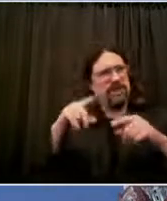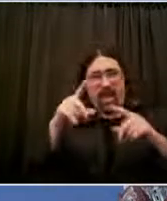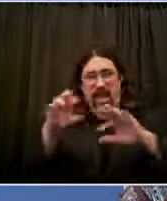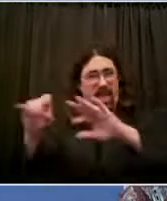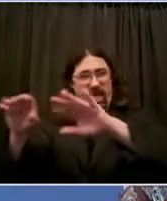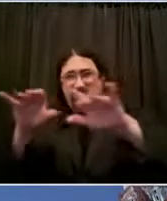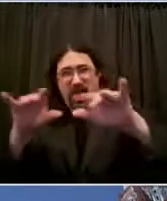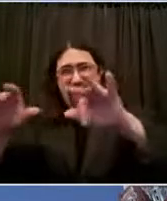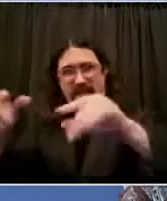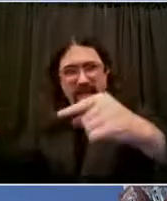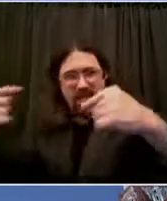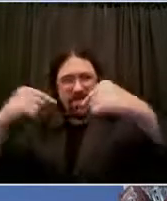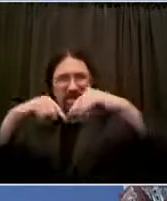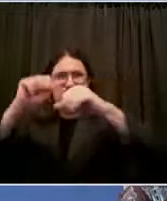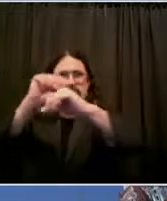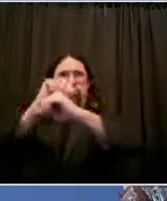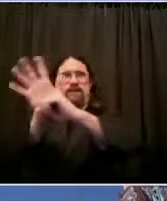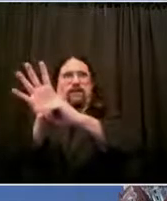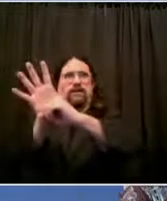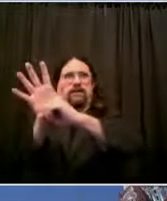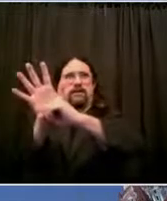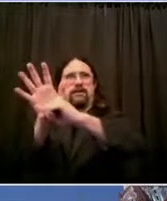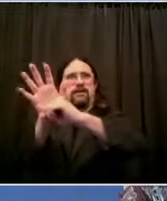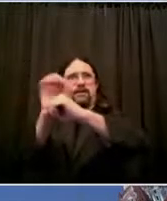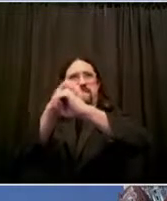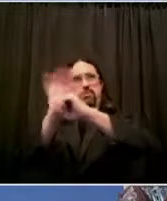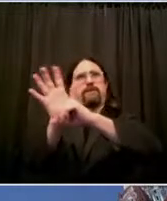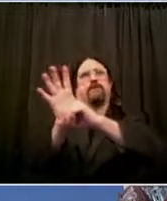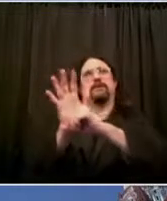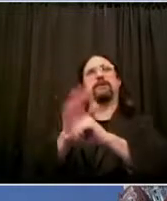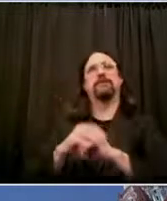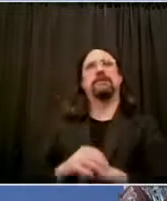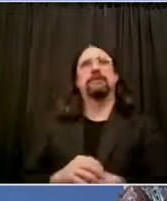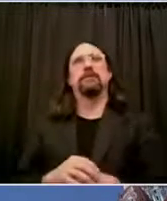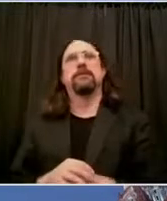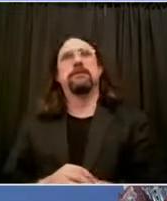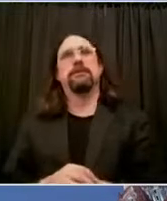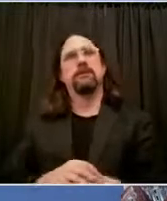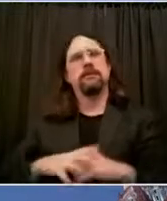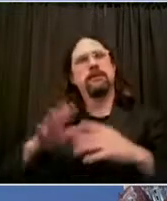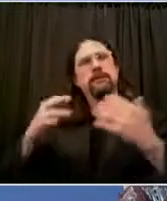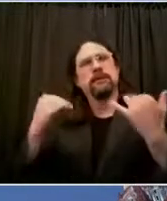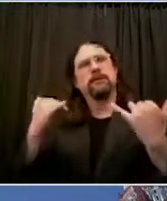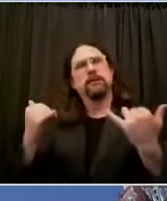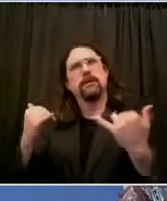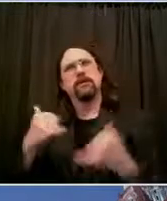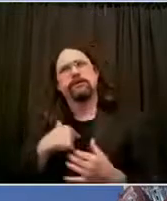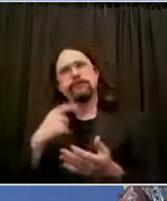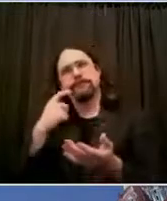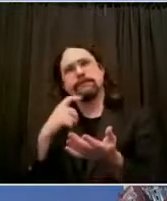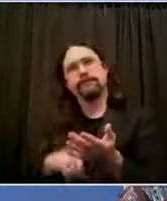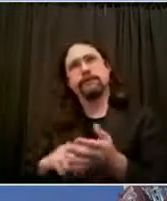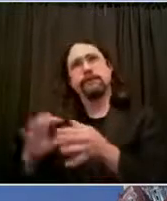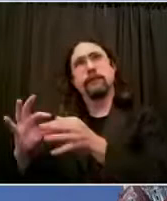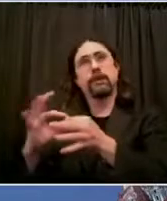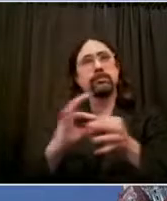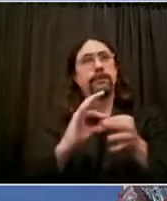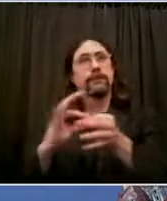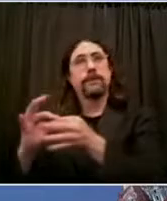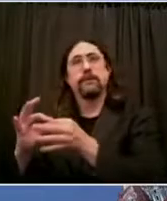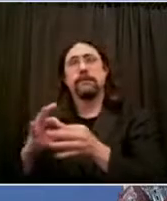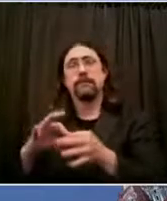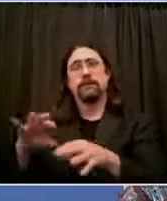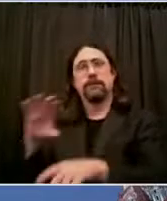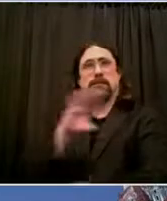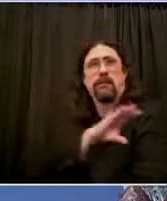the reality of structural racism in this country, the reality of an economy that was